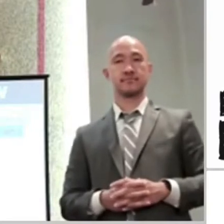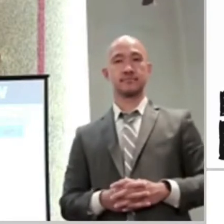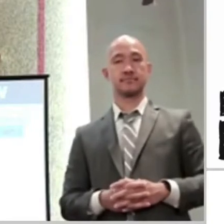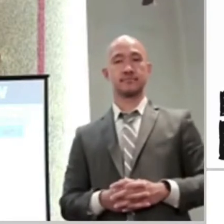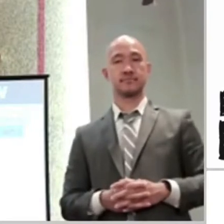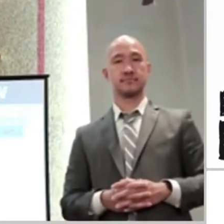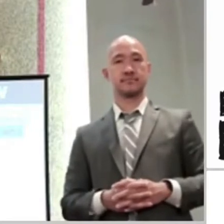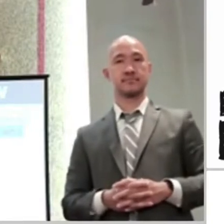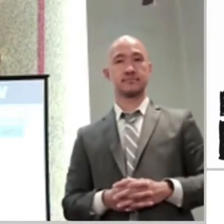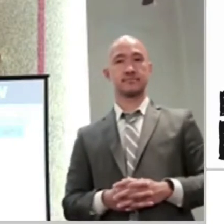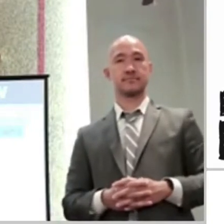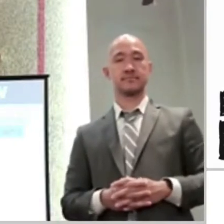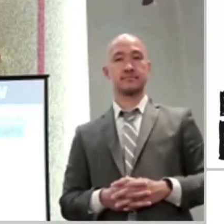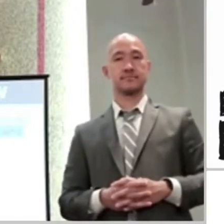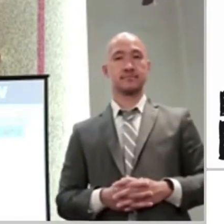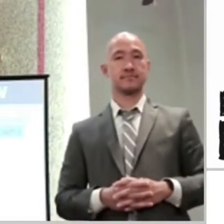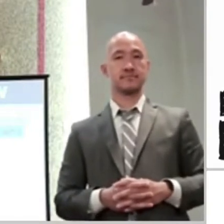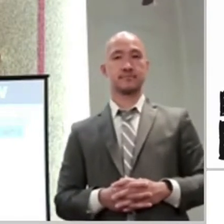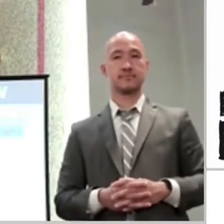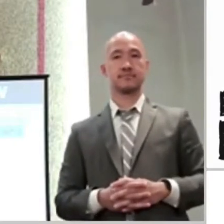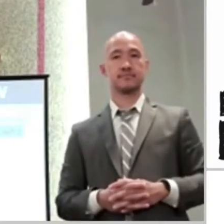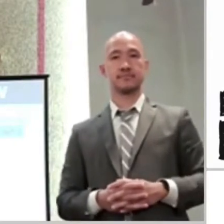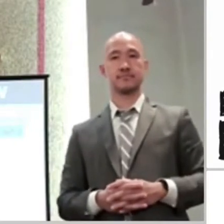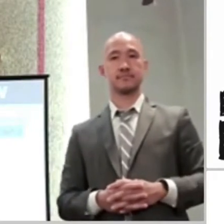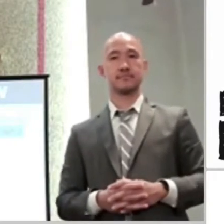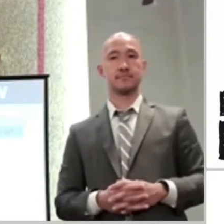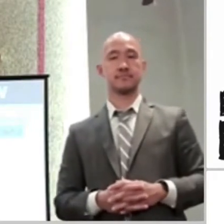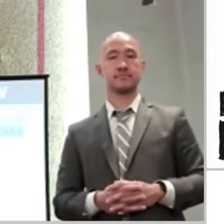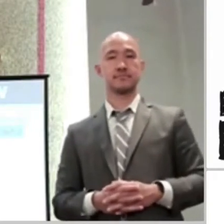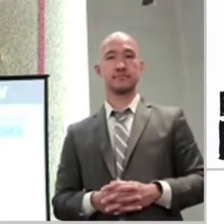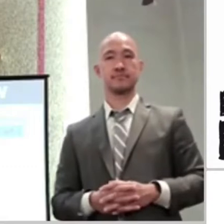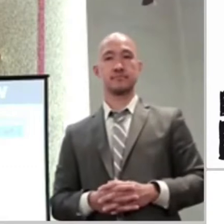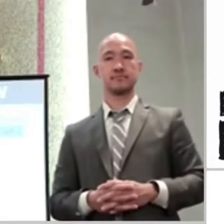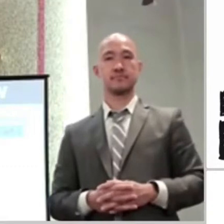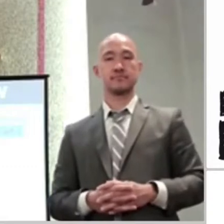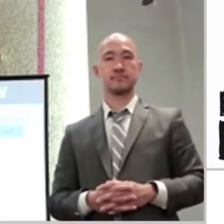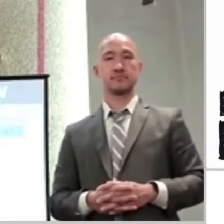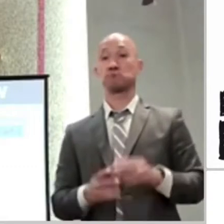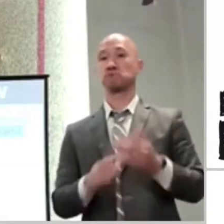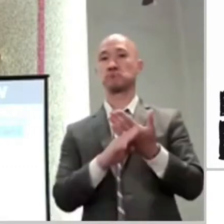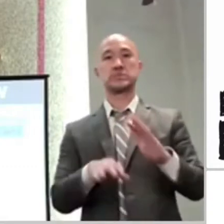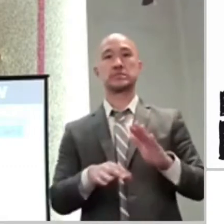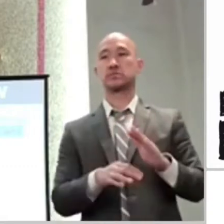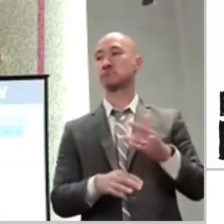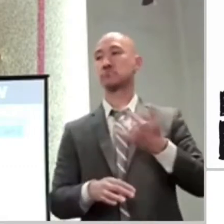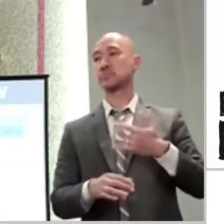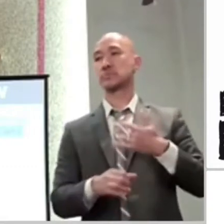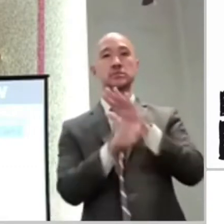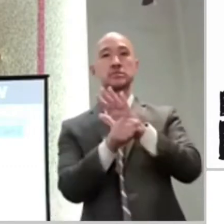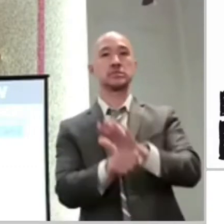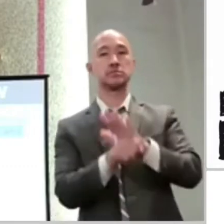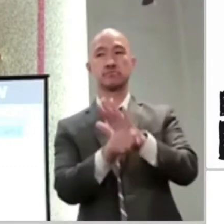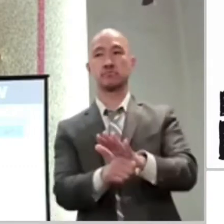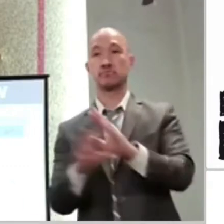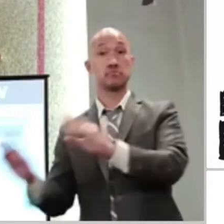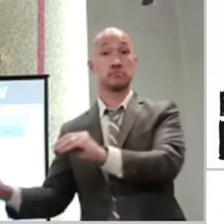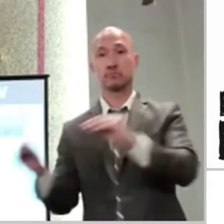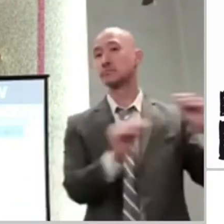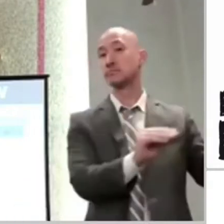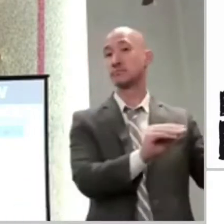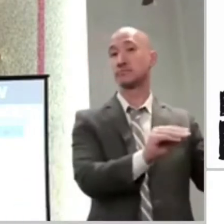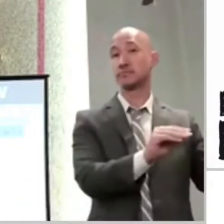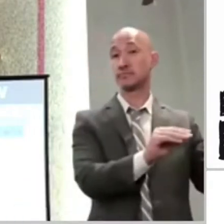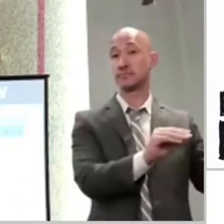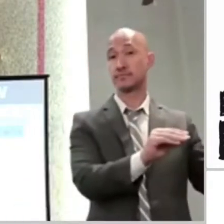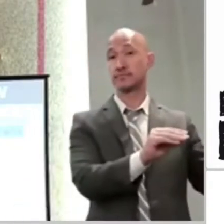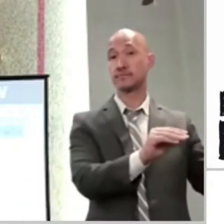right out. Don't feel like you have to move anywhere. Unless God is telling you to move. That's a different